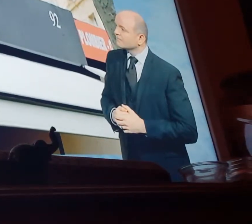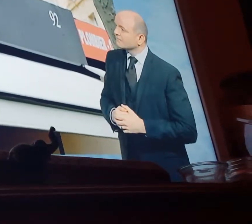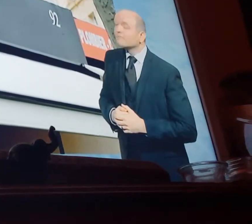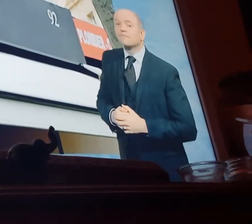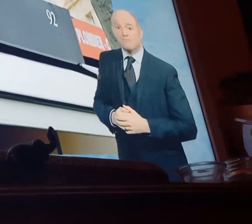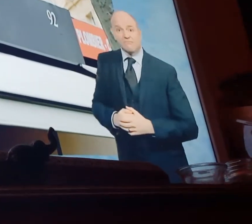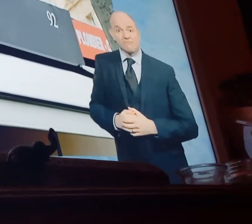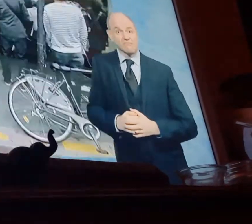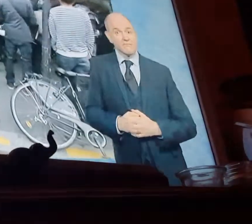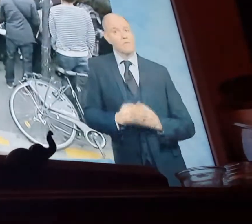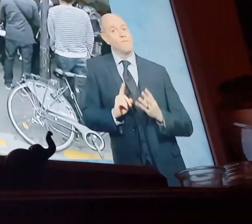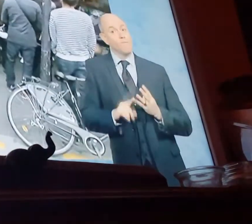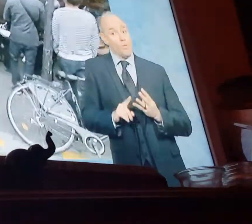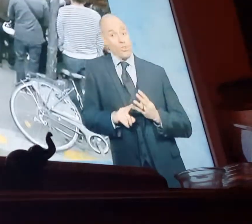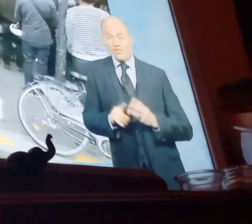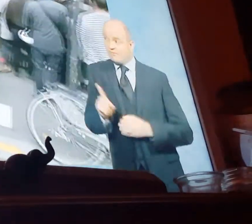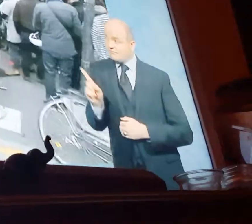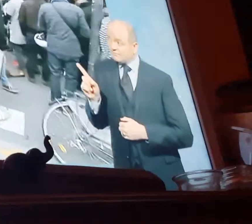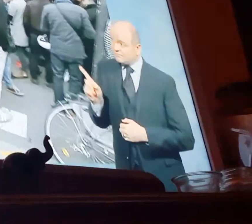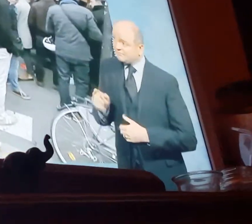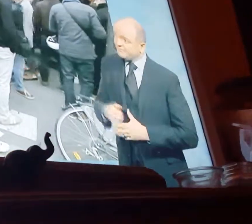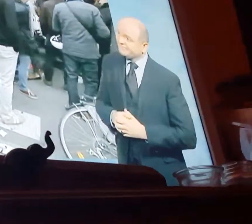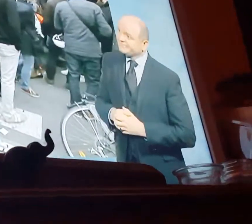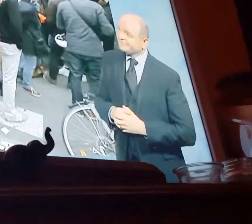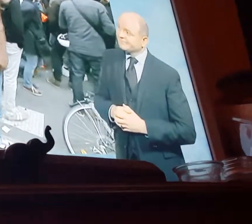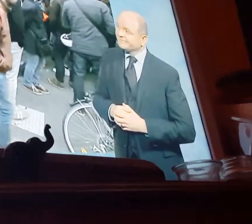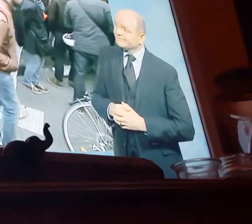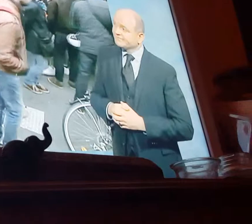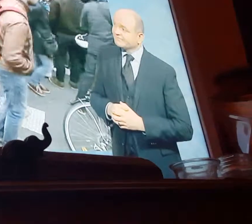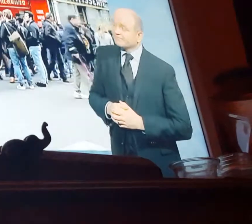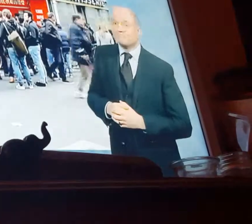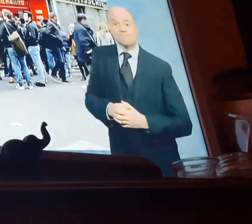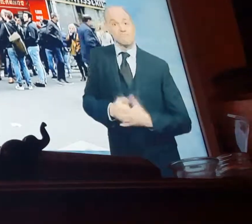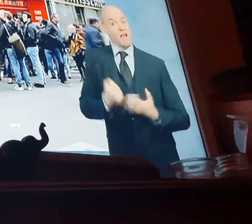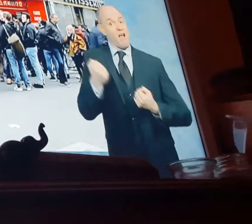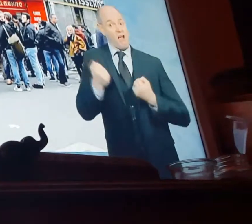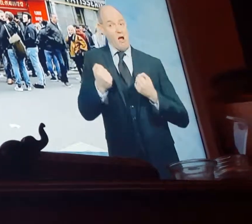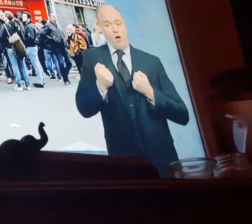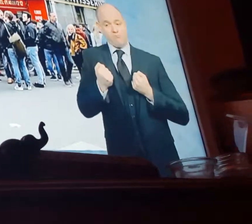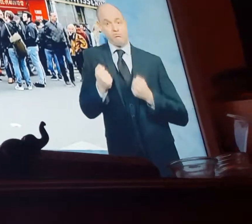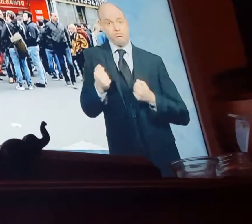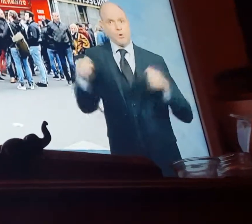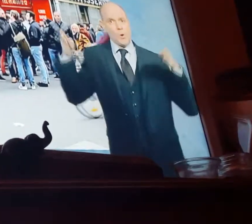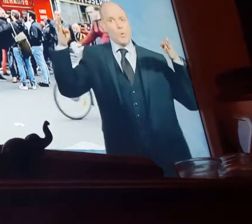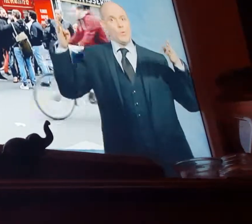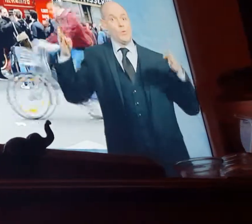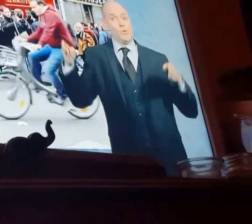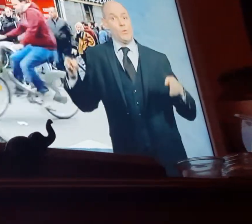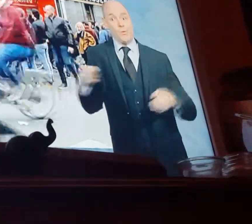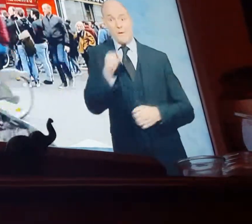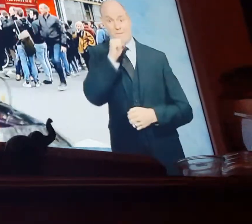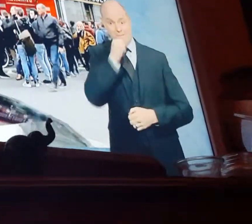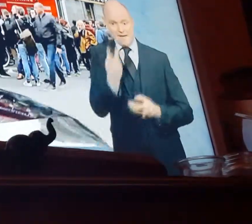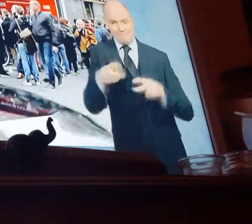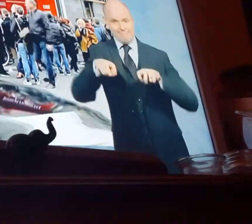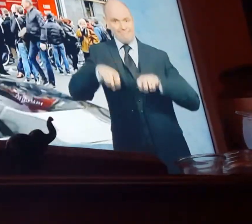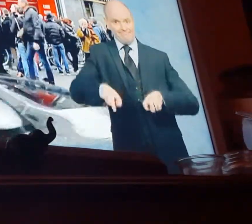Next, the Belly Keep. Two men opened fire from a car, spraying bullets at the terrace of the cafe.